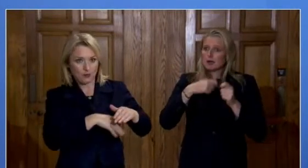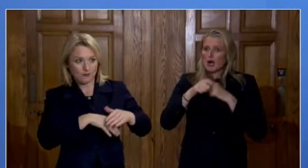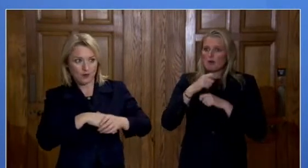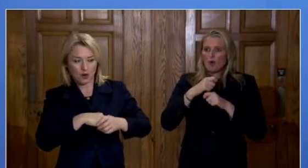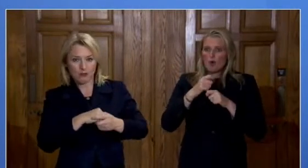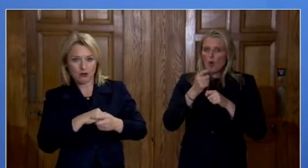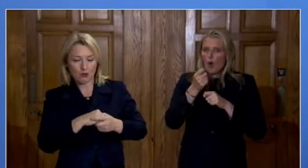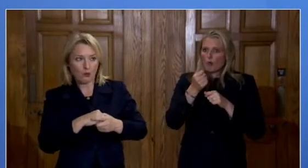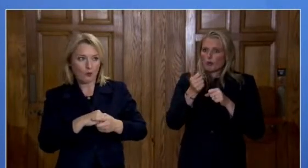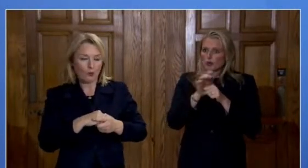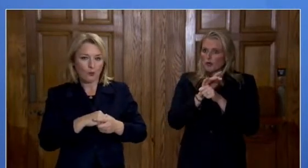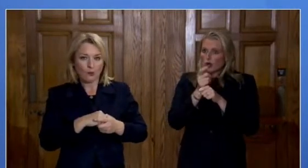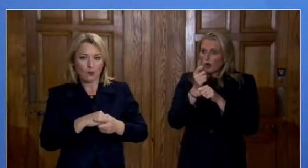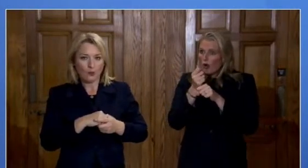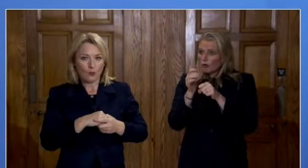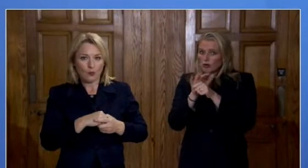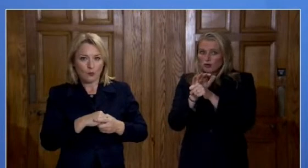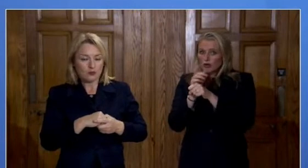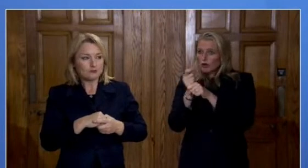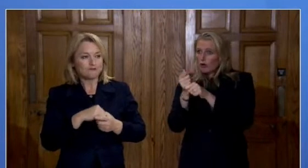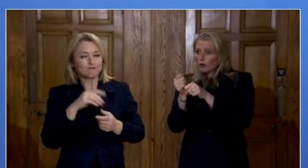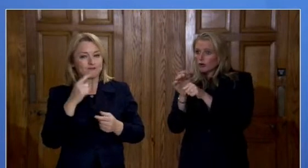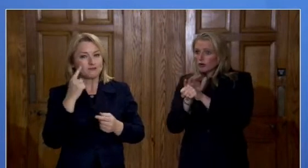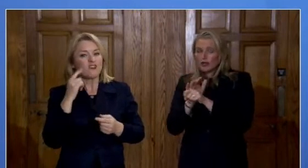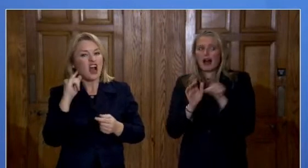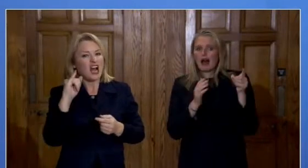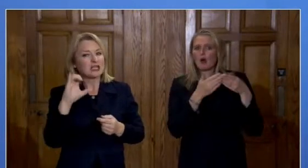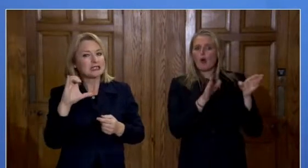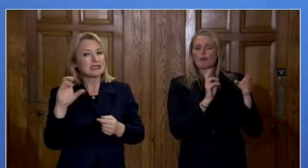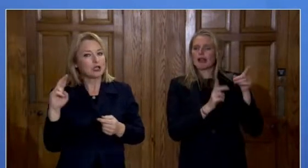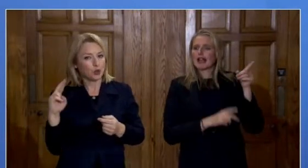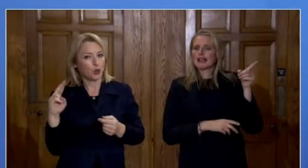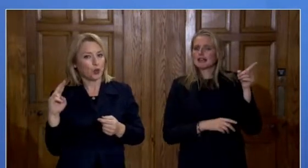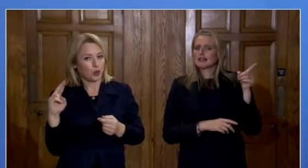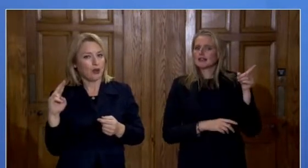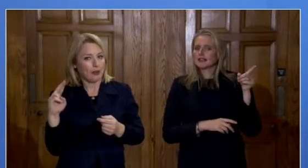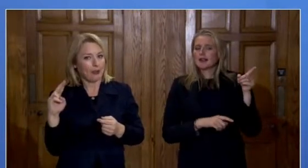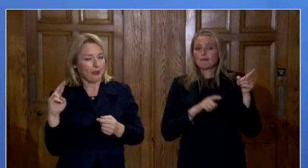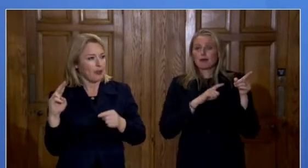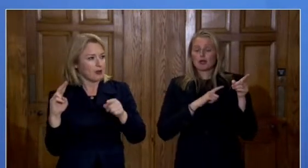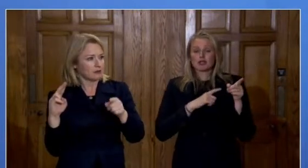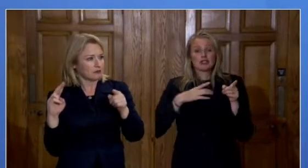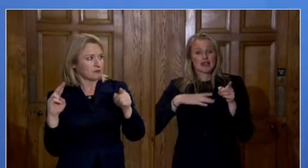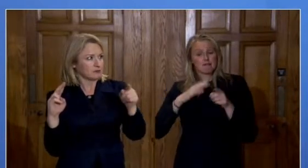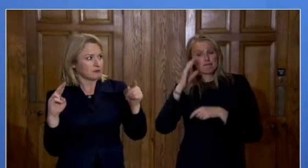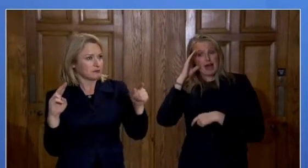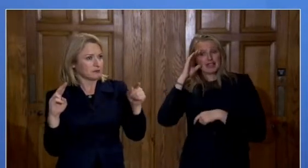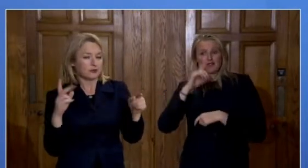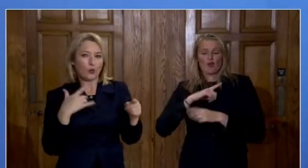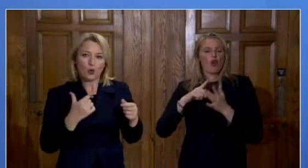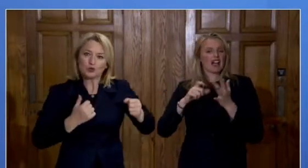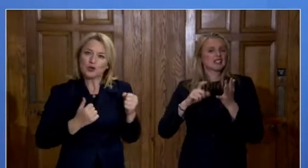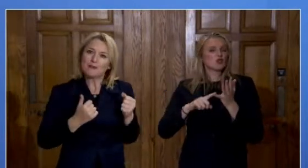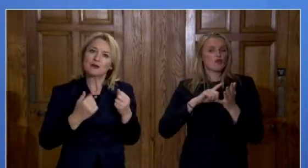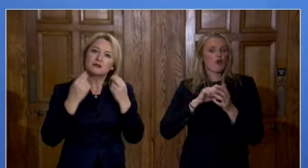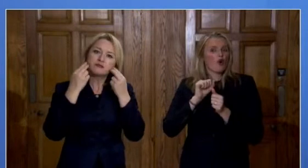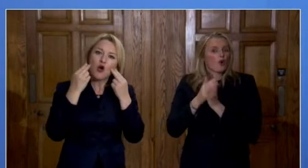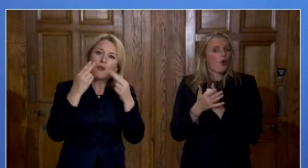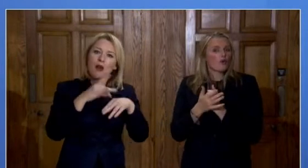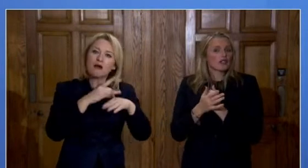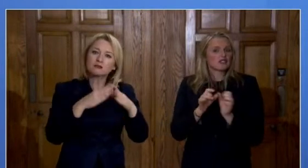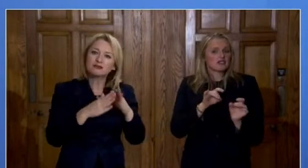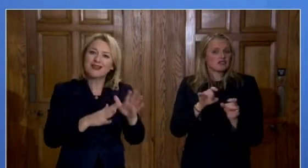of beds that are being used for icu patients but also the number of beds that we need to maintain for for